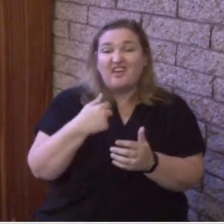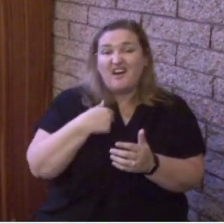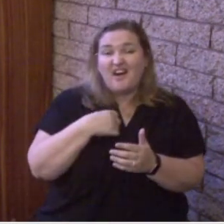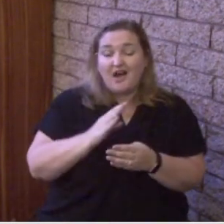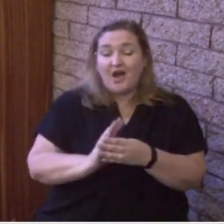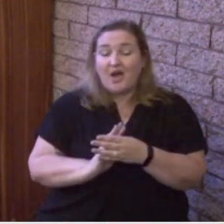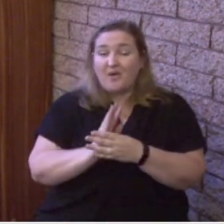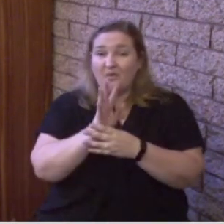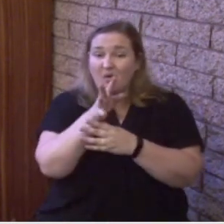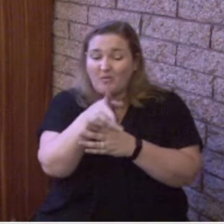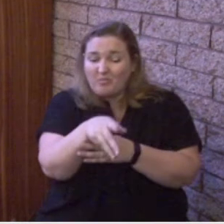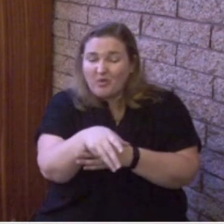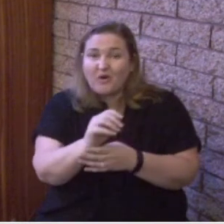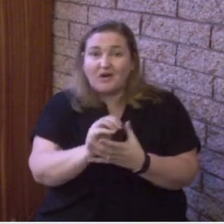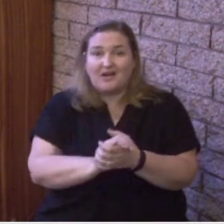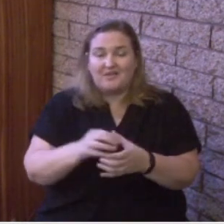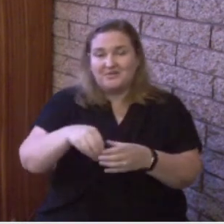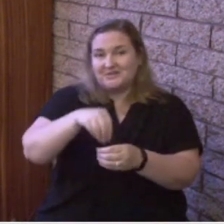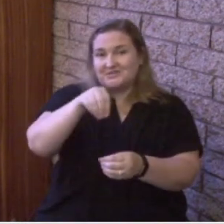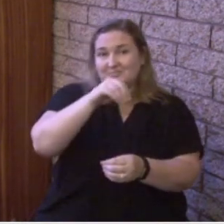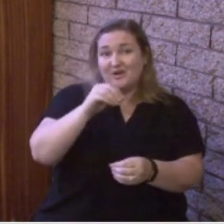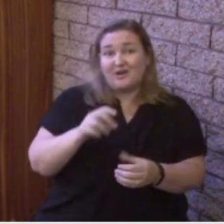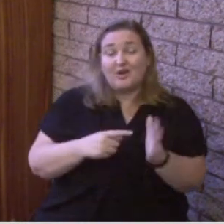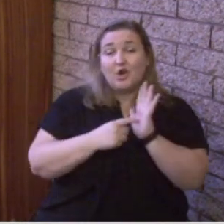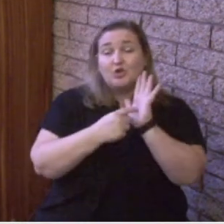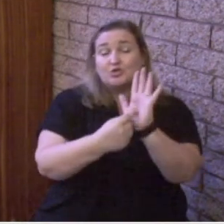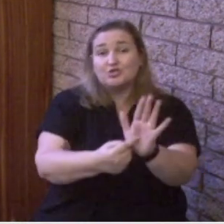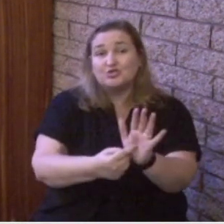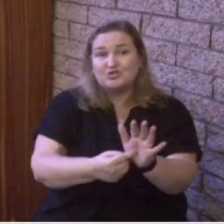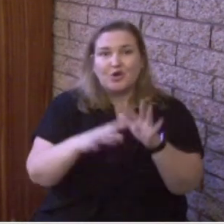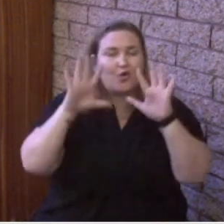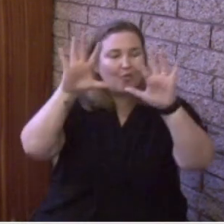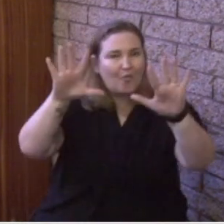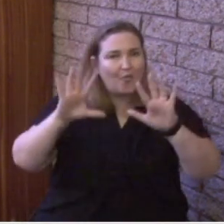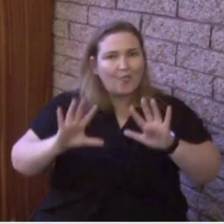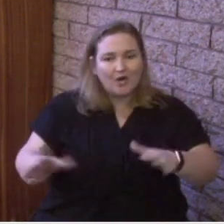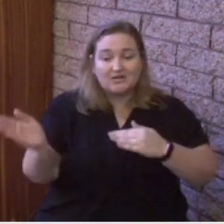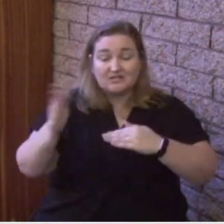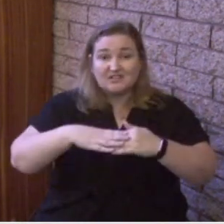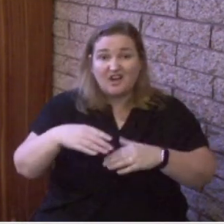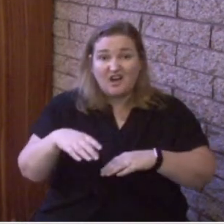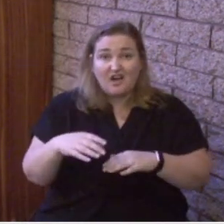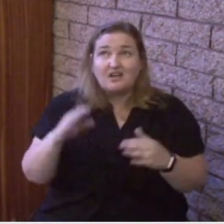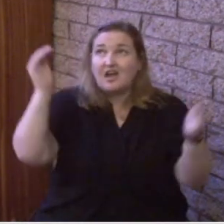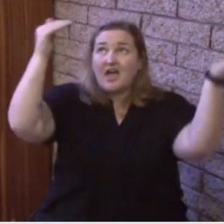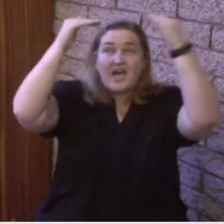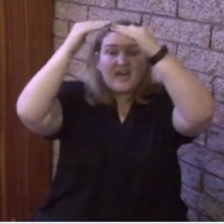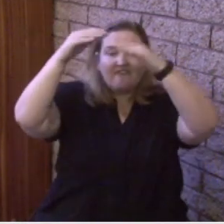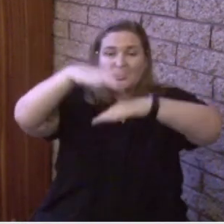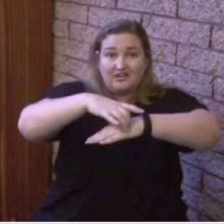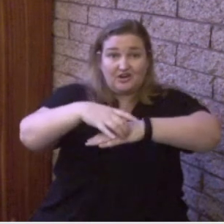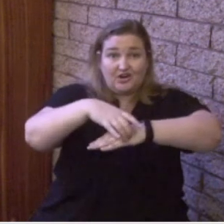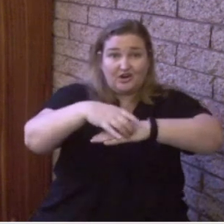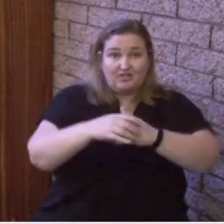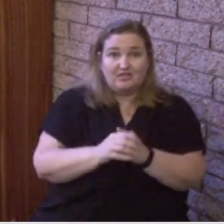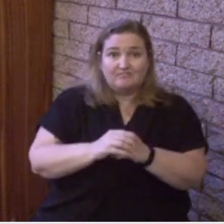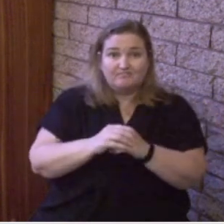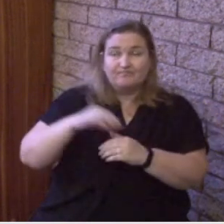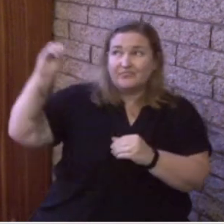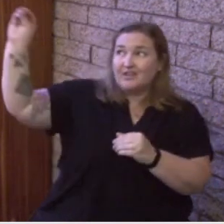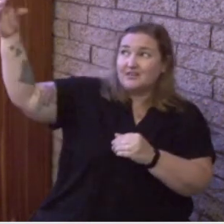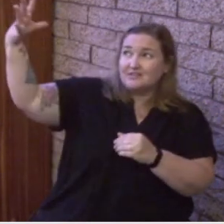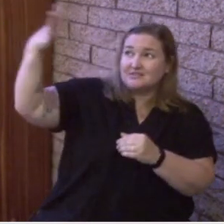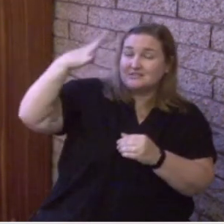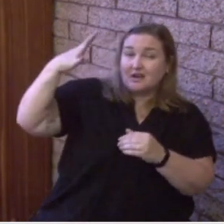spirit and I will show wonders in the heavens and on earth. Blood and fire and columns of smoke. The sun shall be turned to